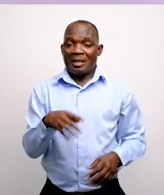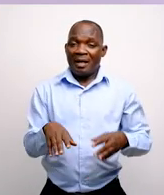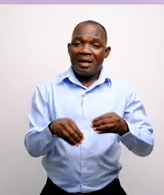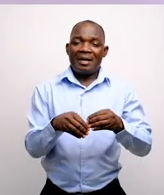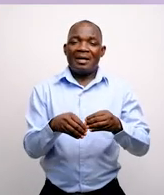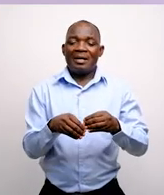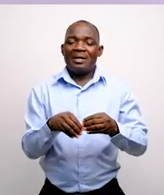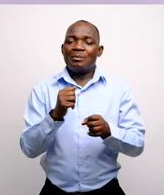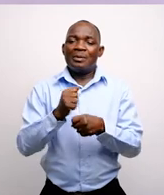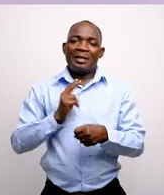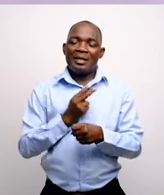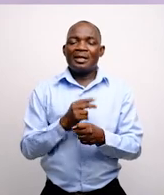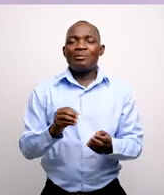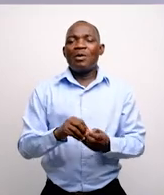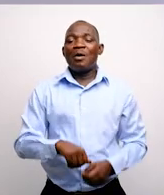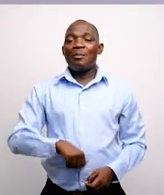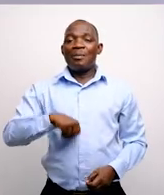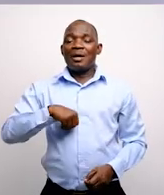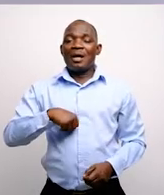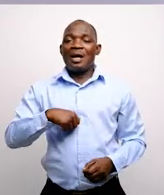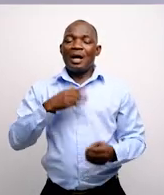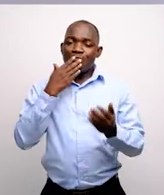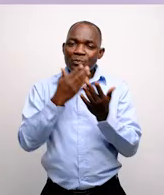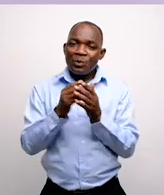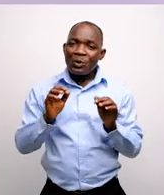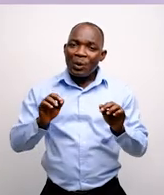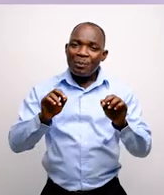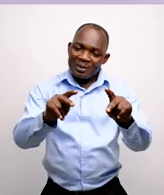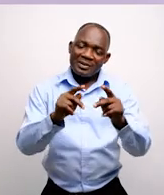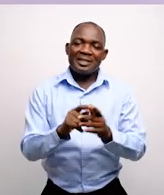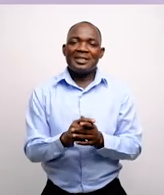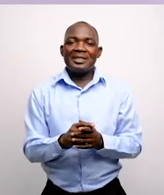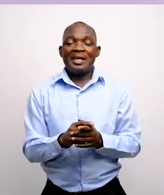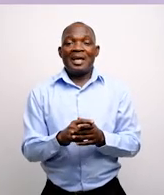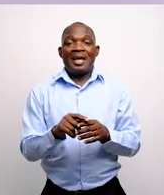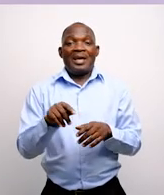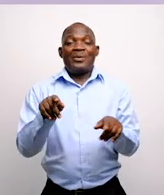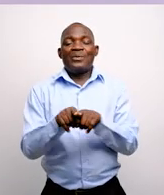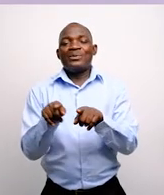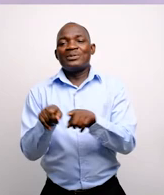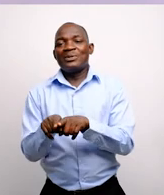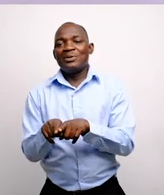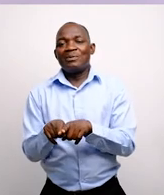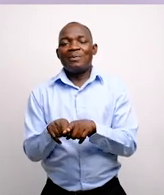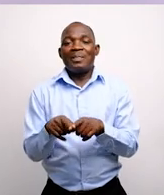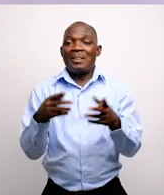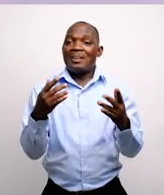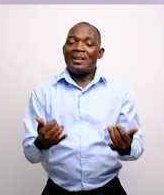you came and added and you made us proud. It is a privilege and in this